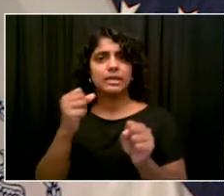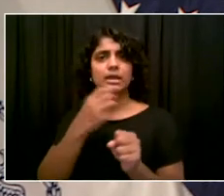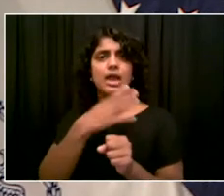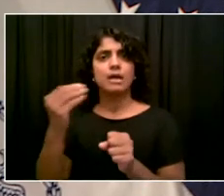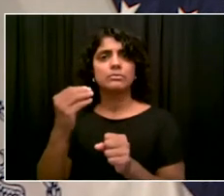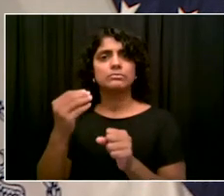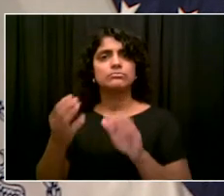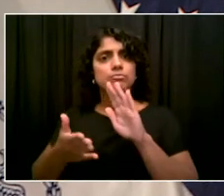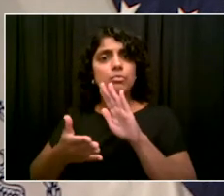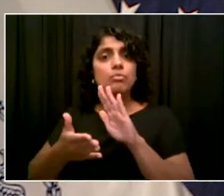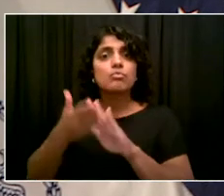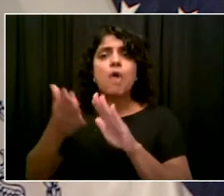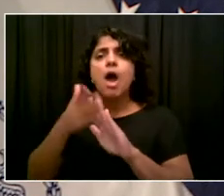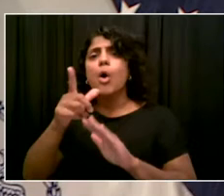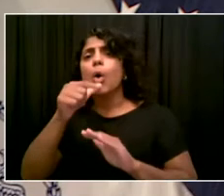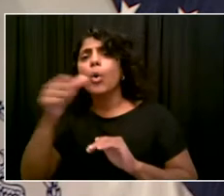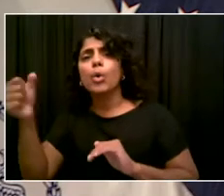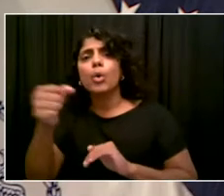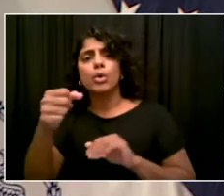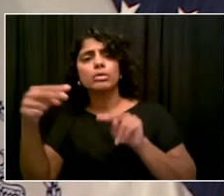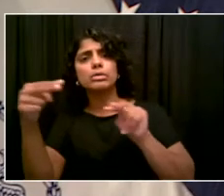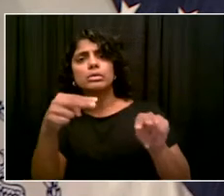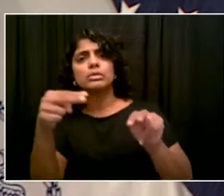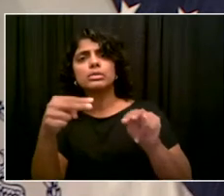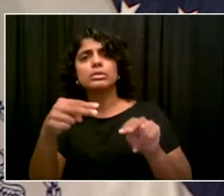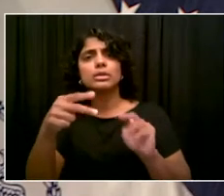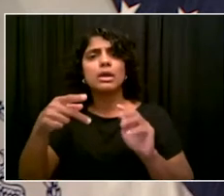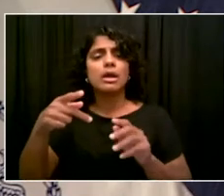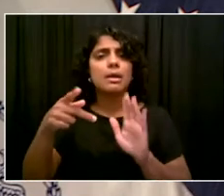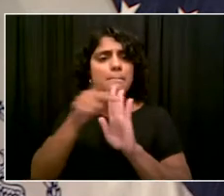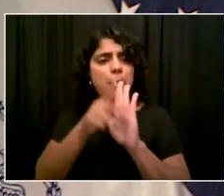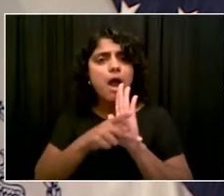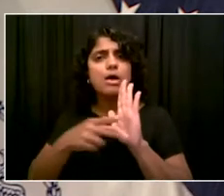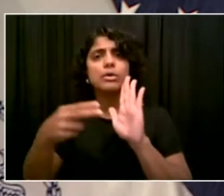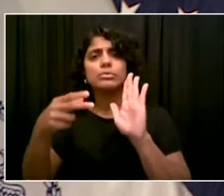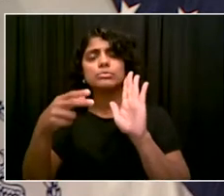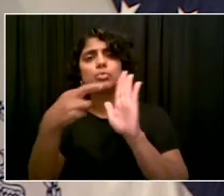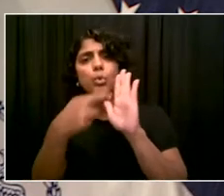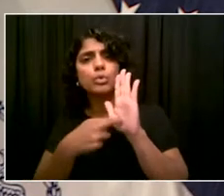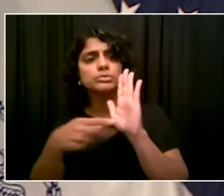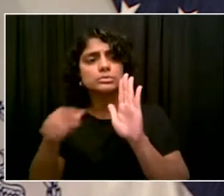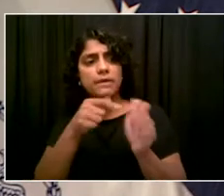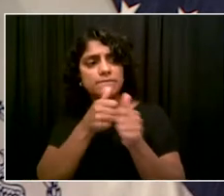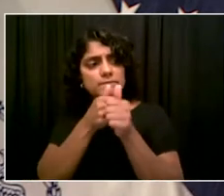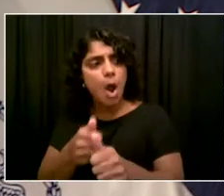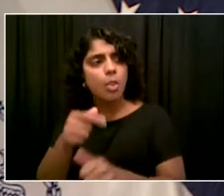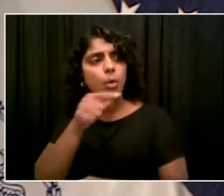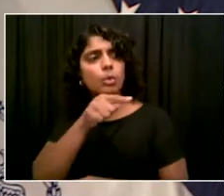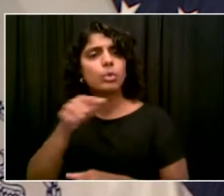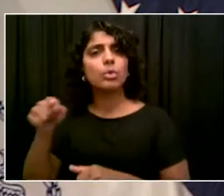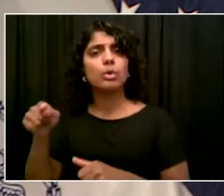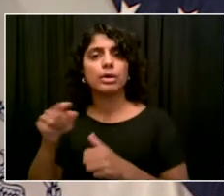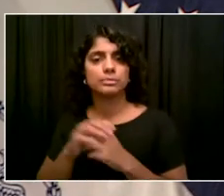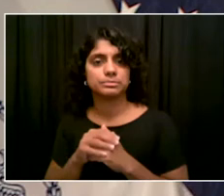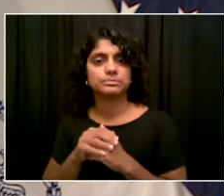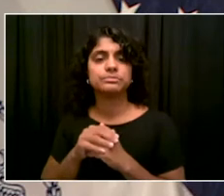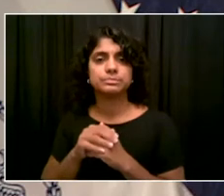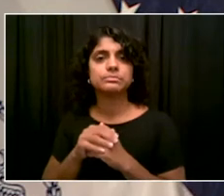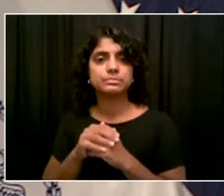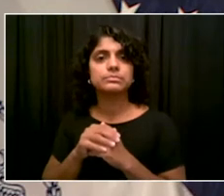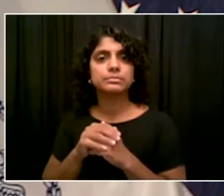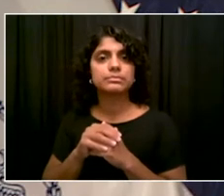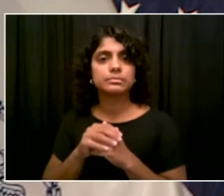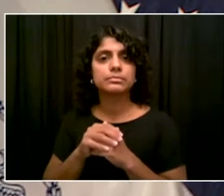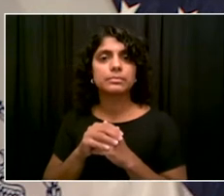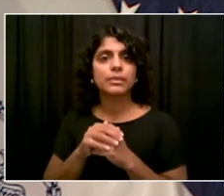something her predecessor, Rick Chandler, worked on with local DAs, there are cases where we work with the DAs to bring criminal charges,